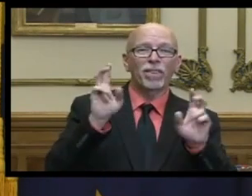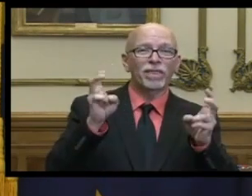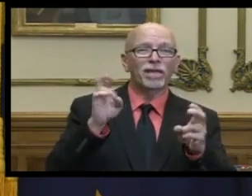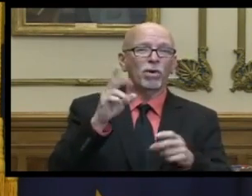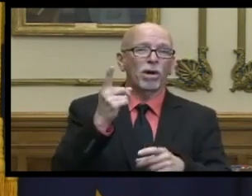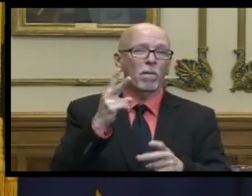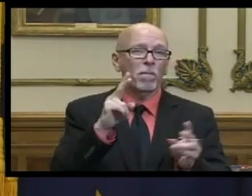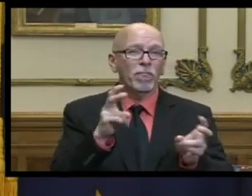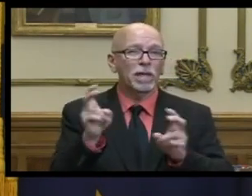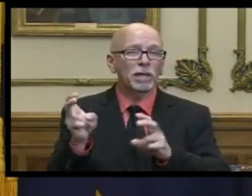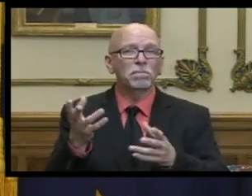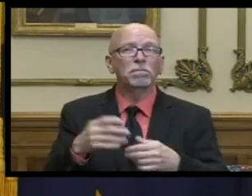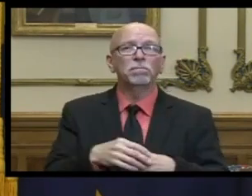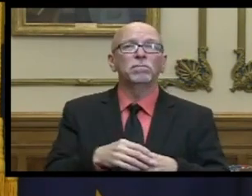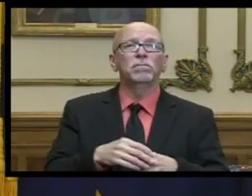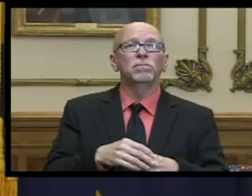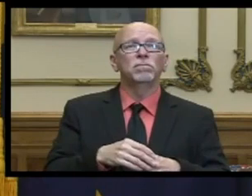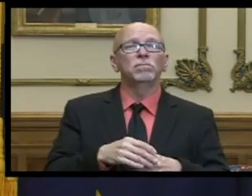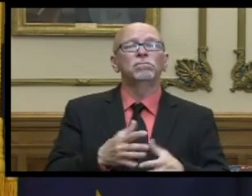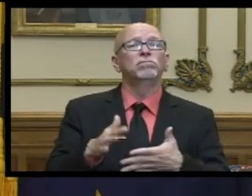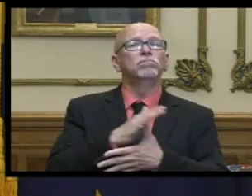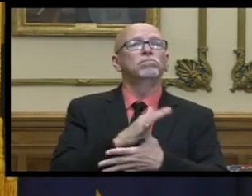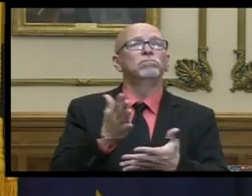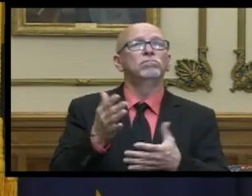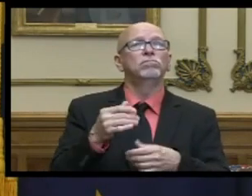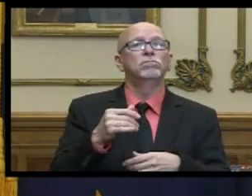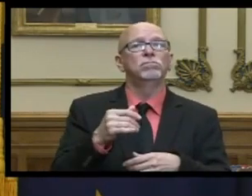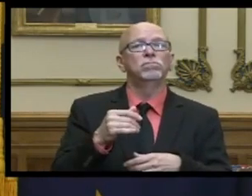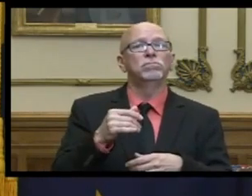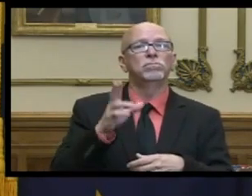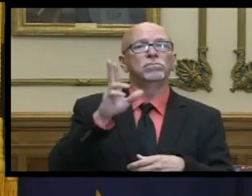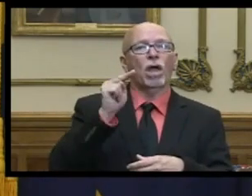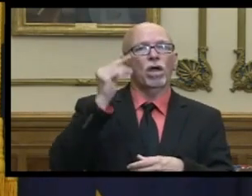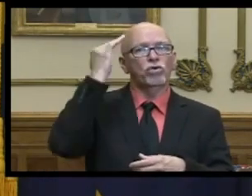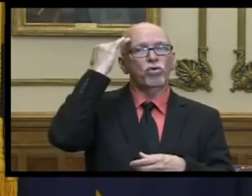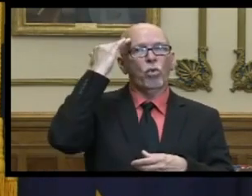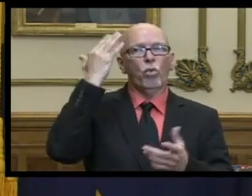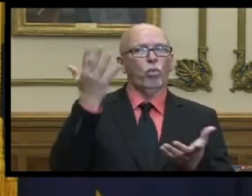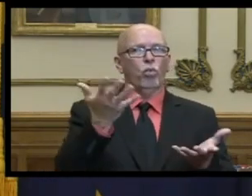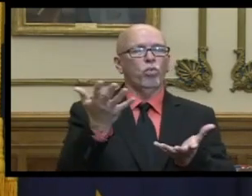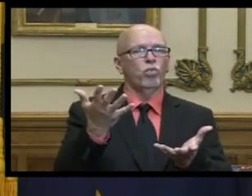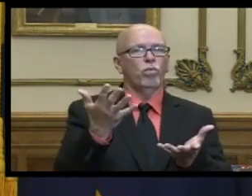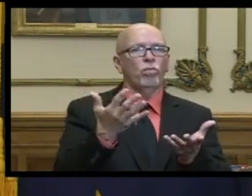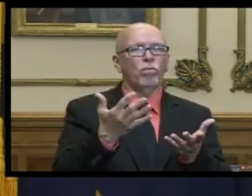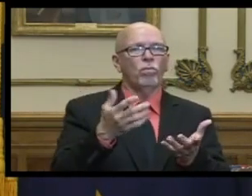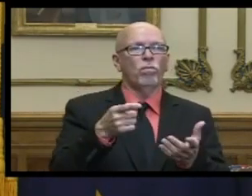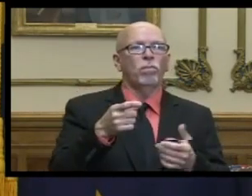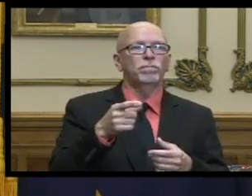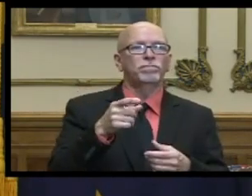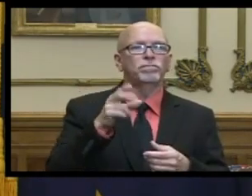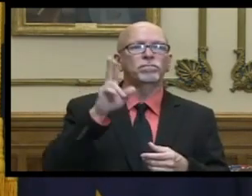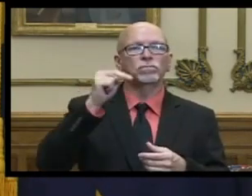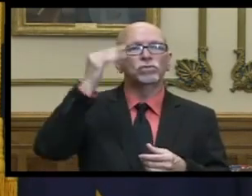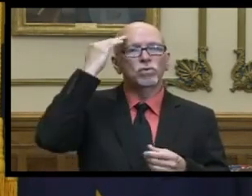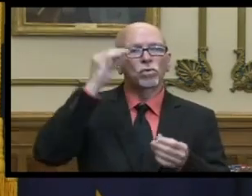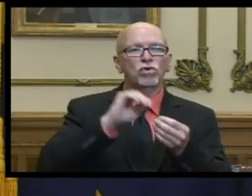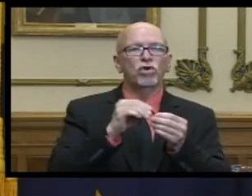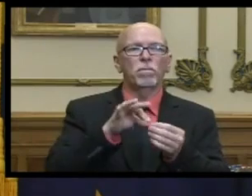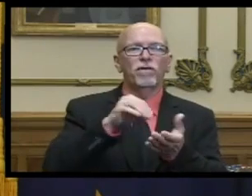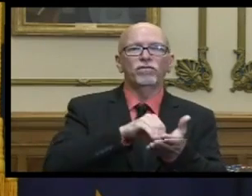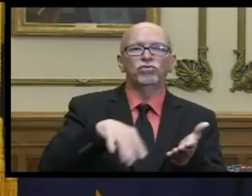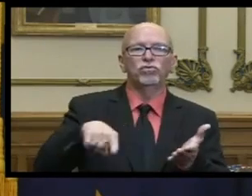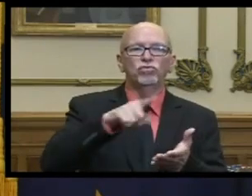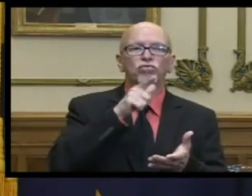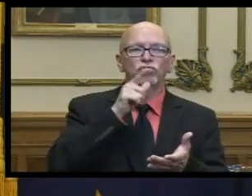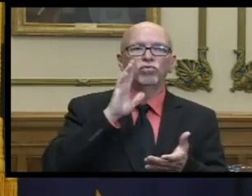it's um first and foremost the unknown factors the unknown number of students who